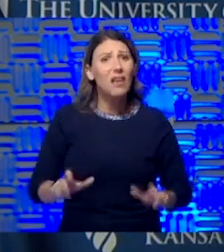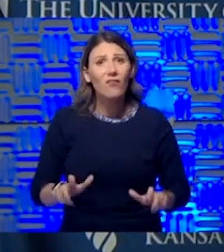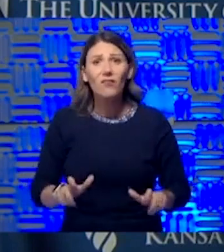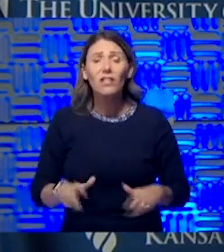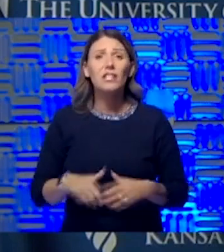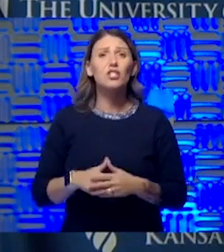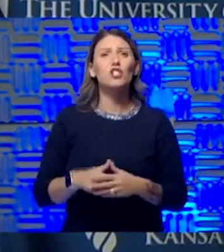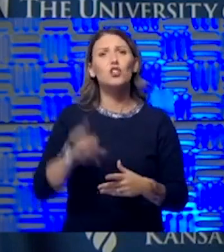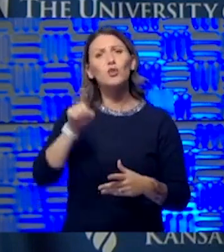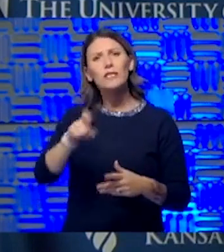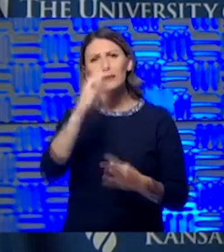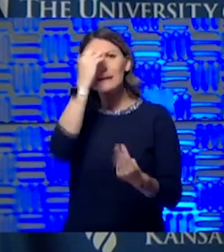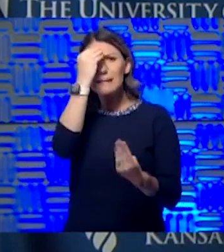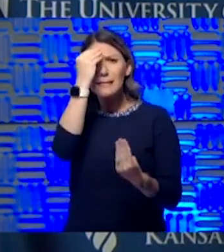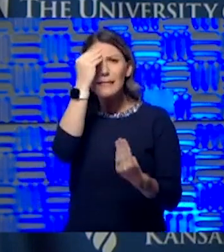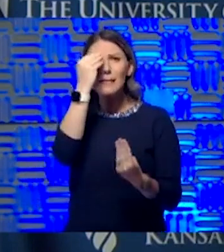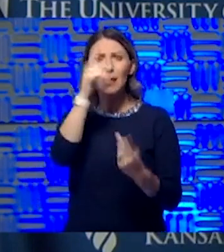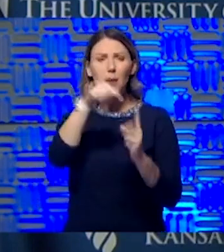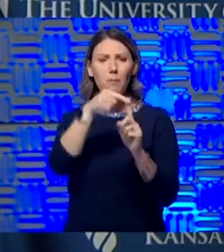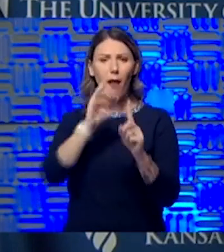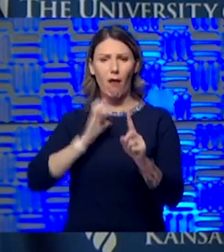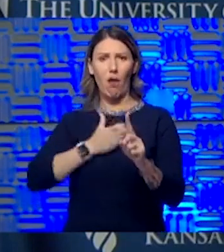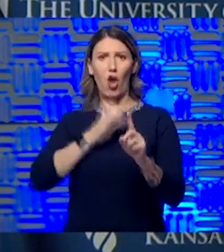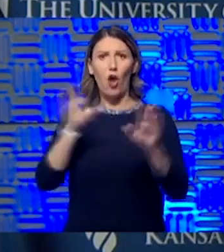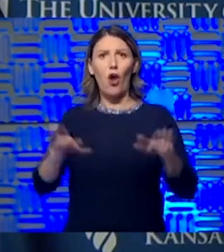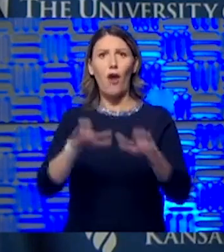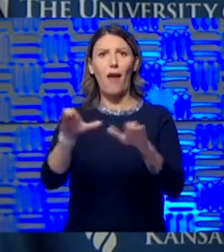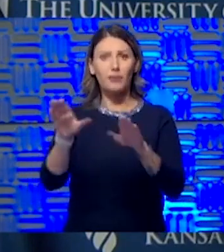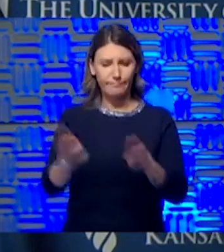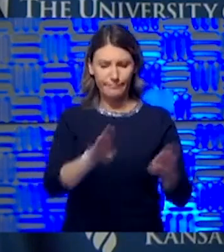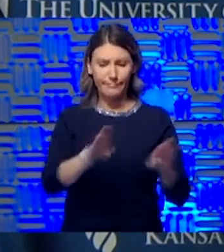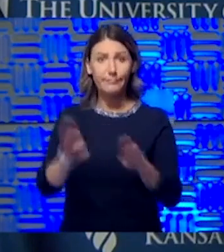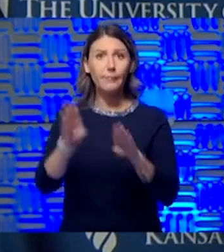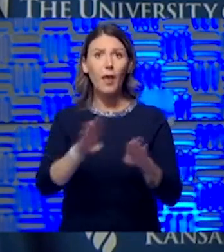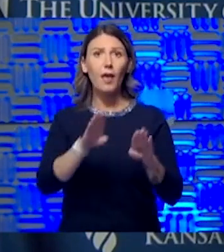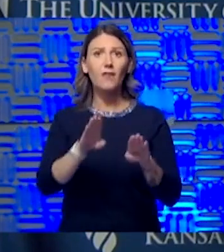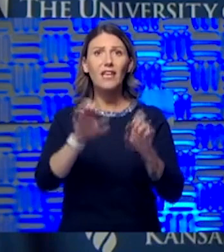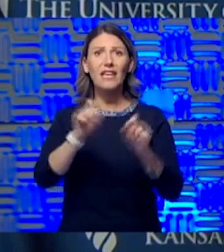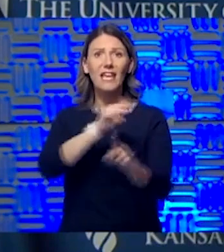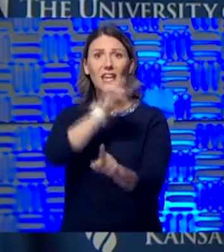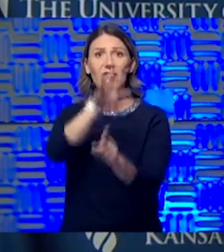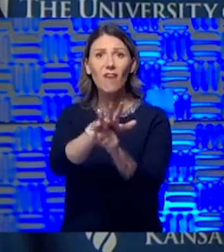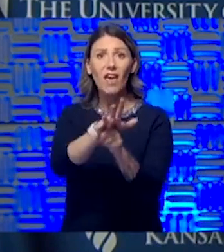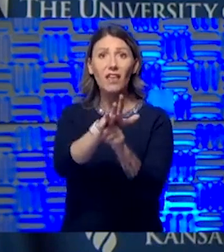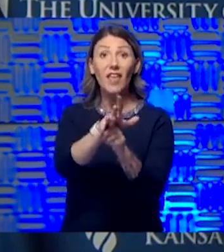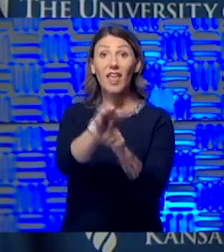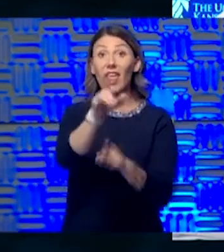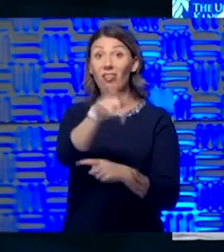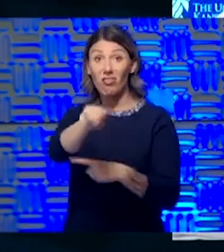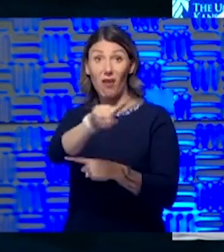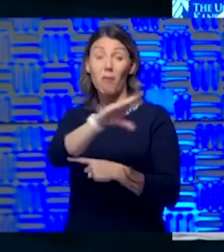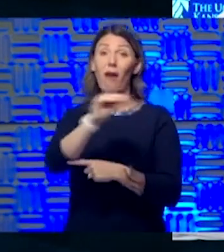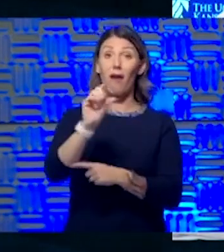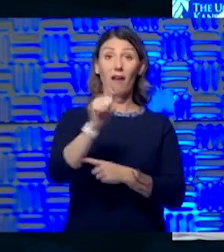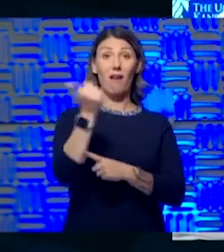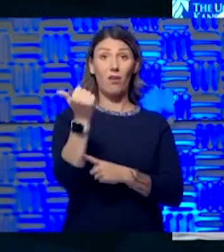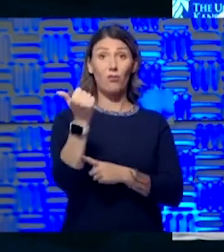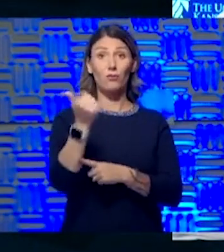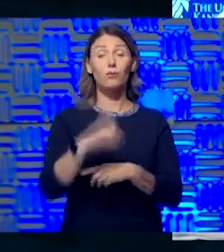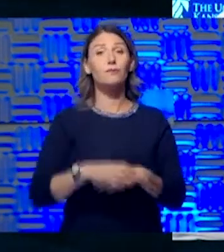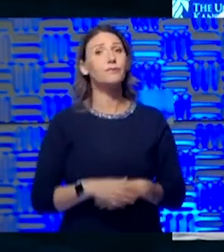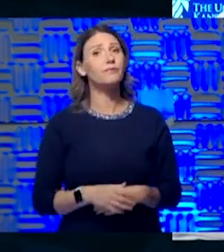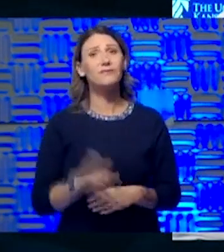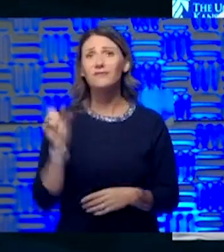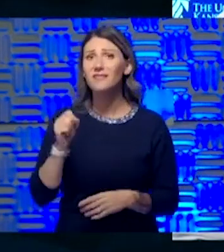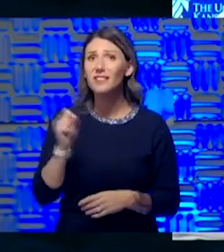we do and what our actions can then therefore affect them and others. Yeah, it is just